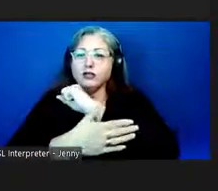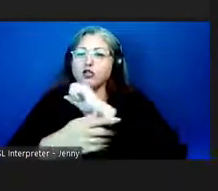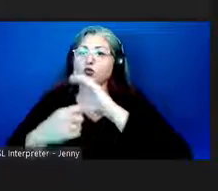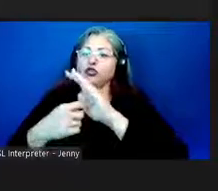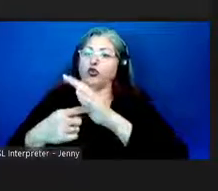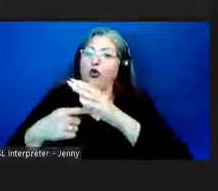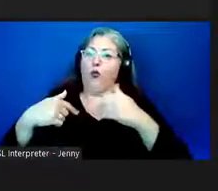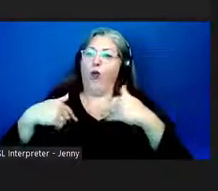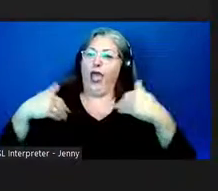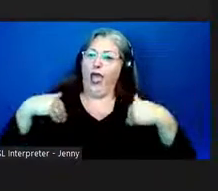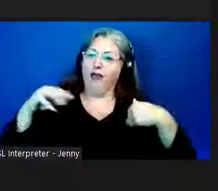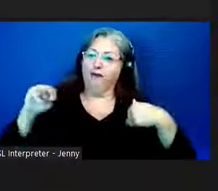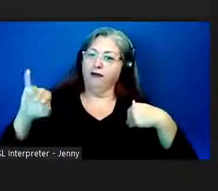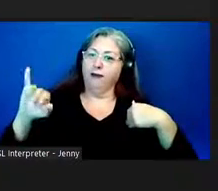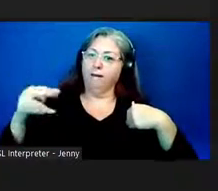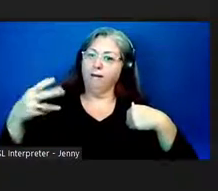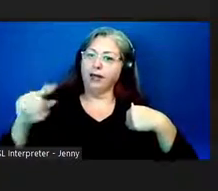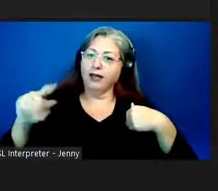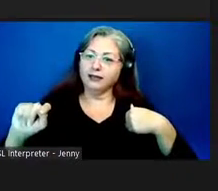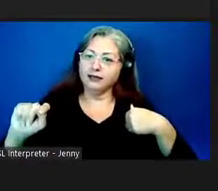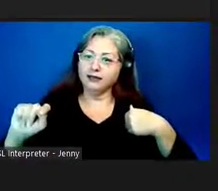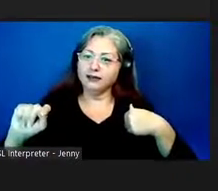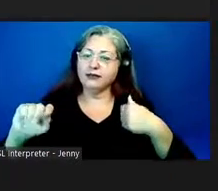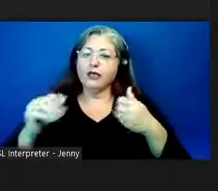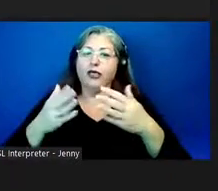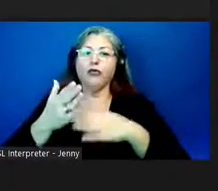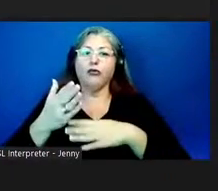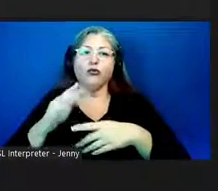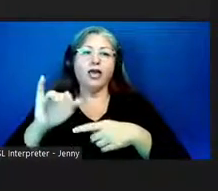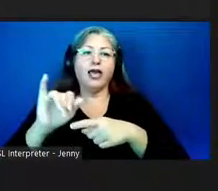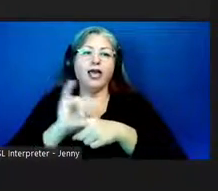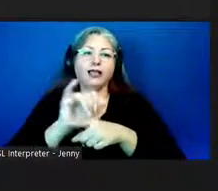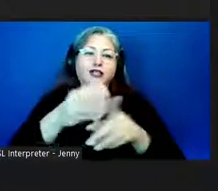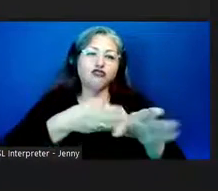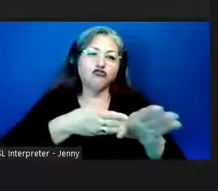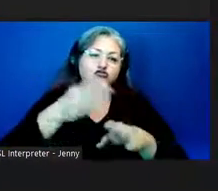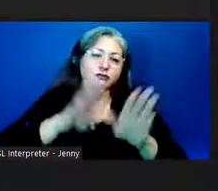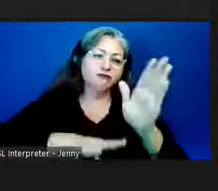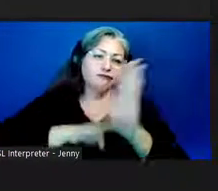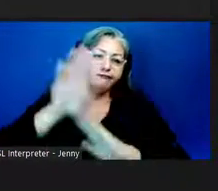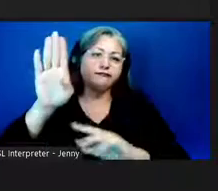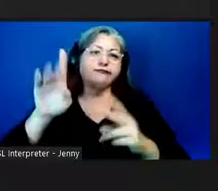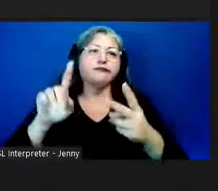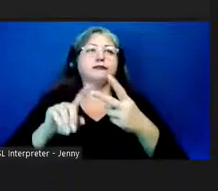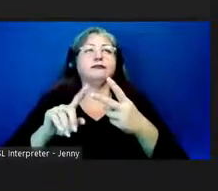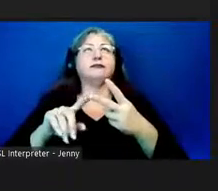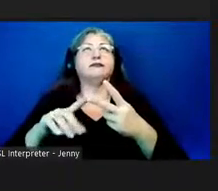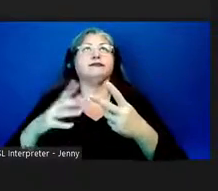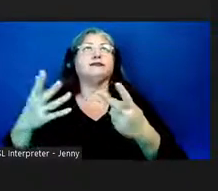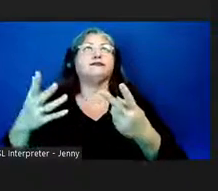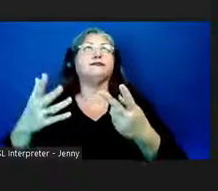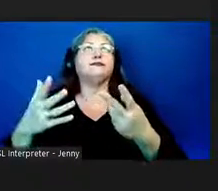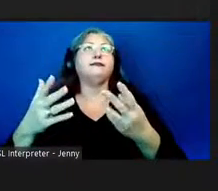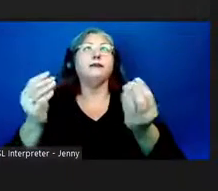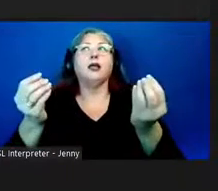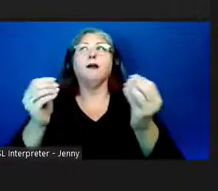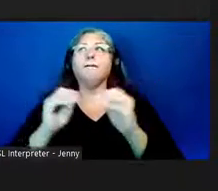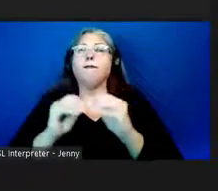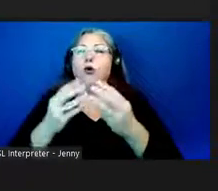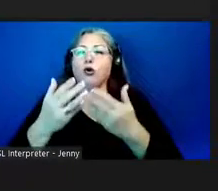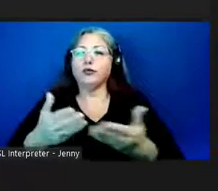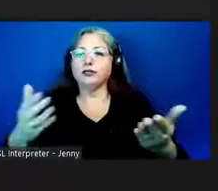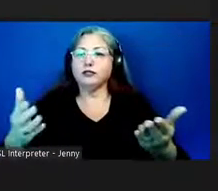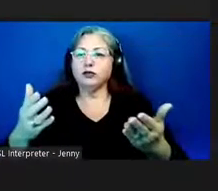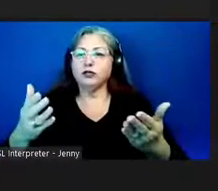might through uh industrialization of having more uh resources